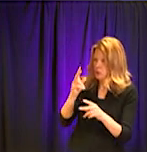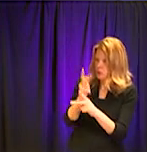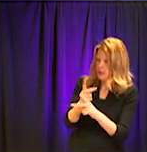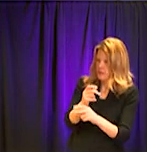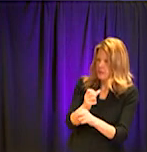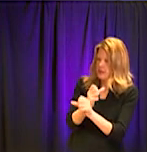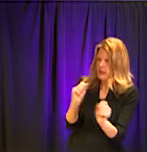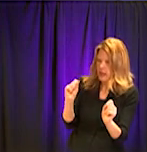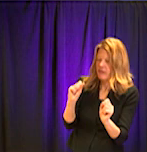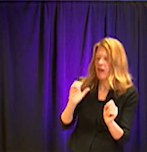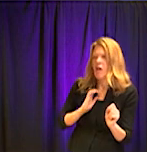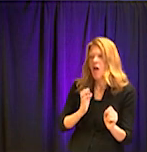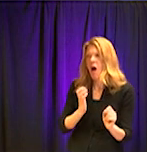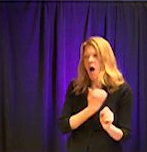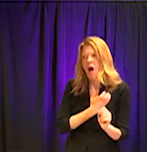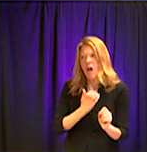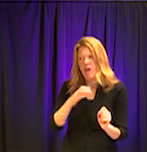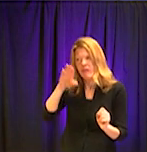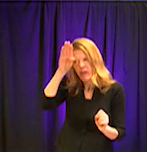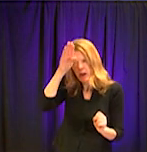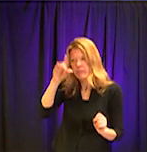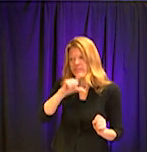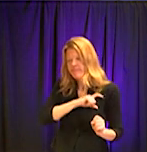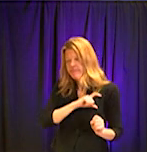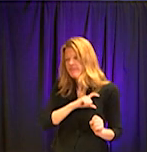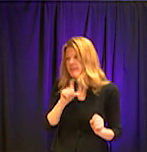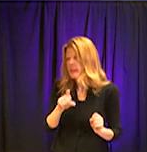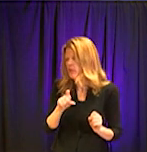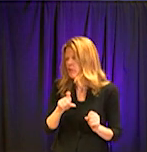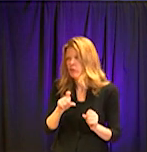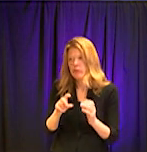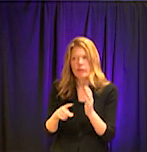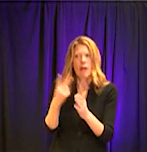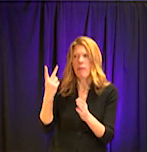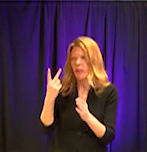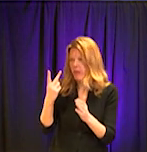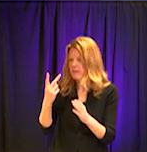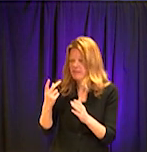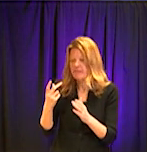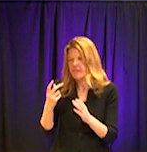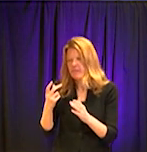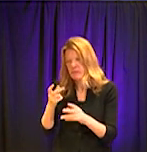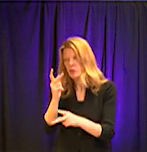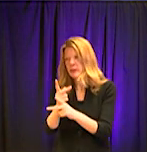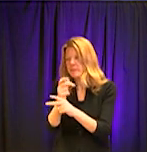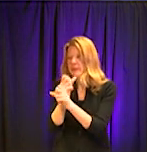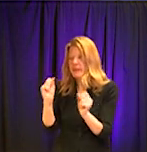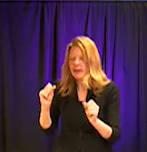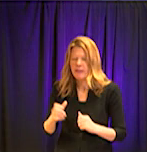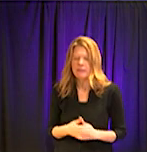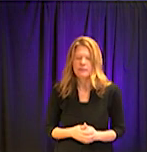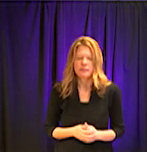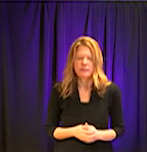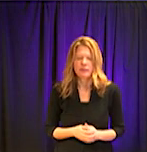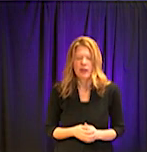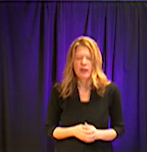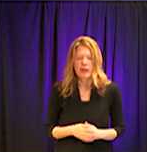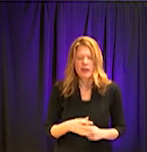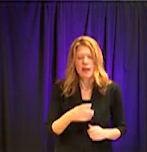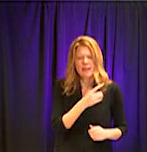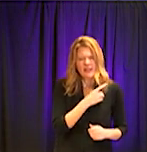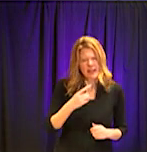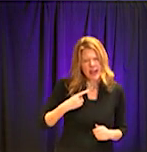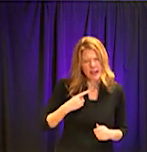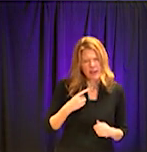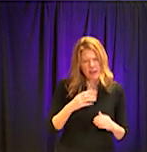this virus is so prevalent. One other question here. You know, there's Decatur has one set of rules. Sandy Springs